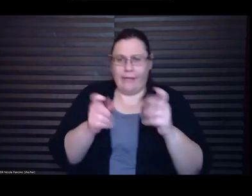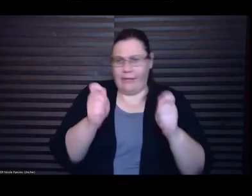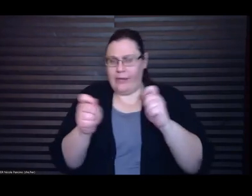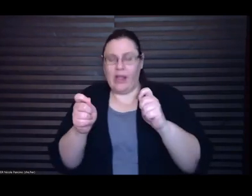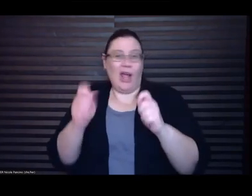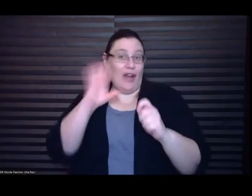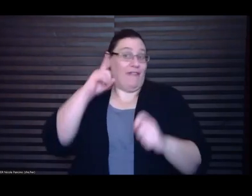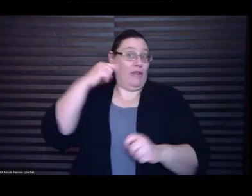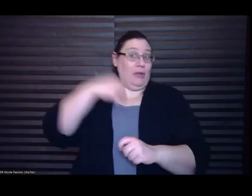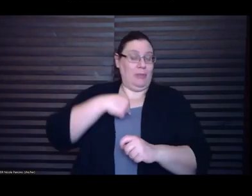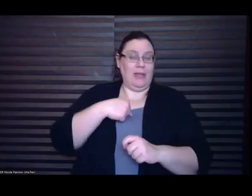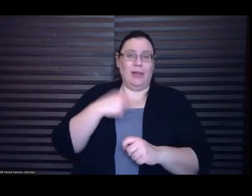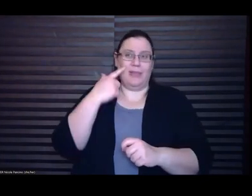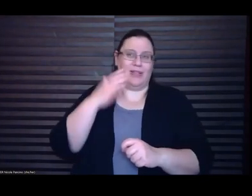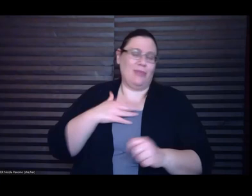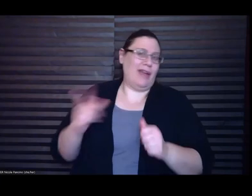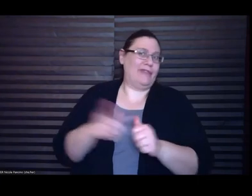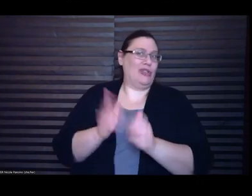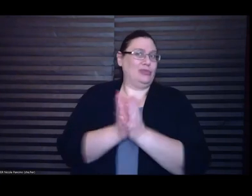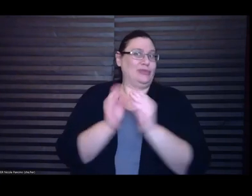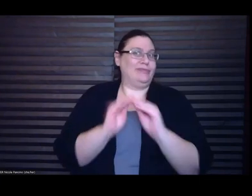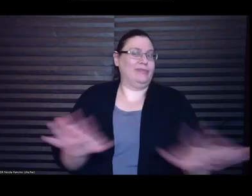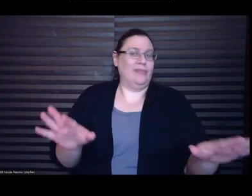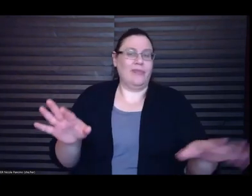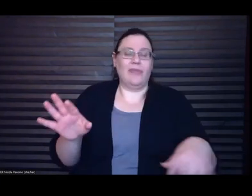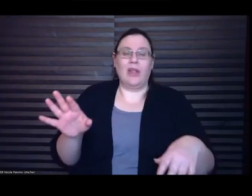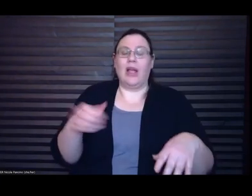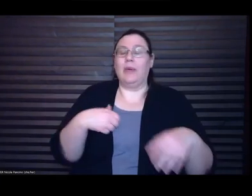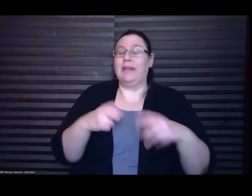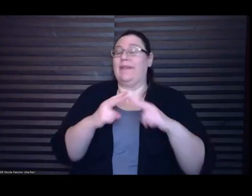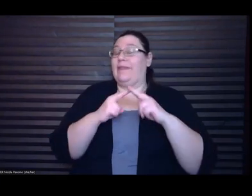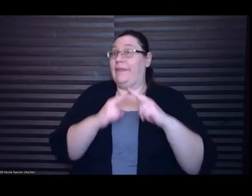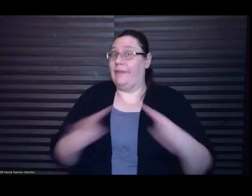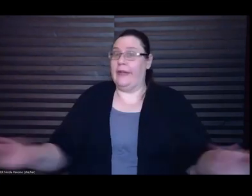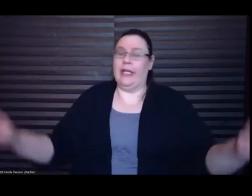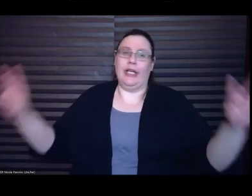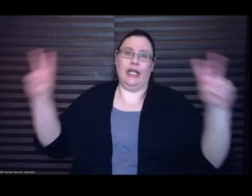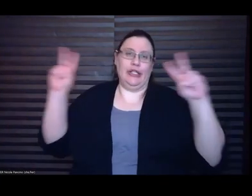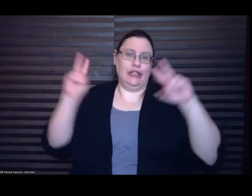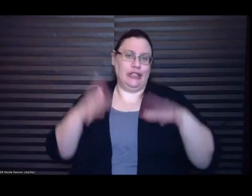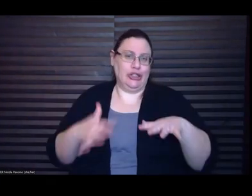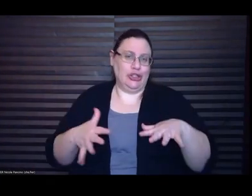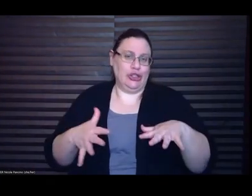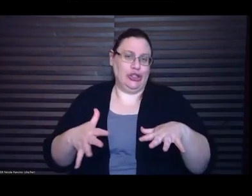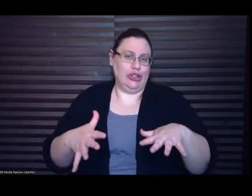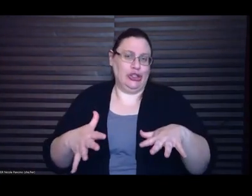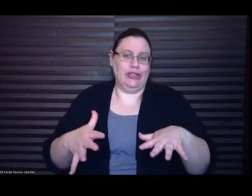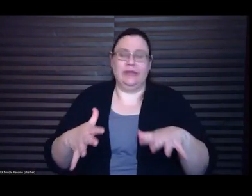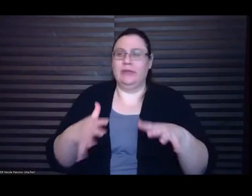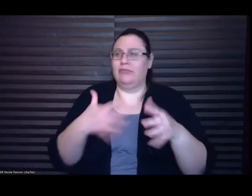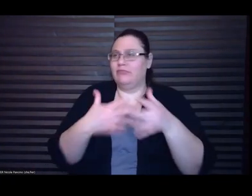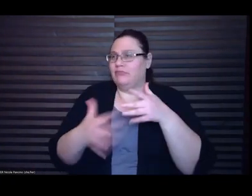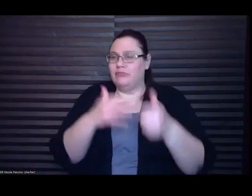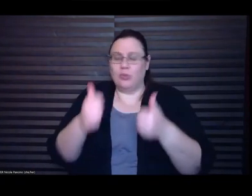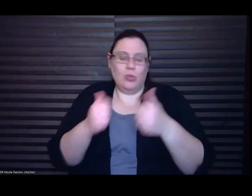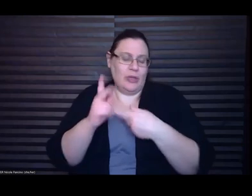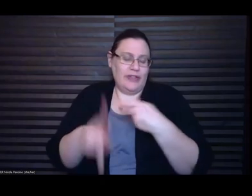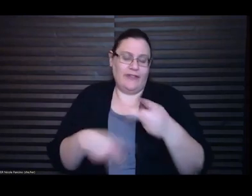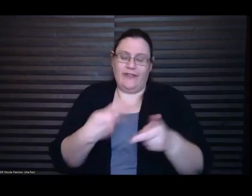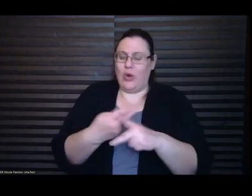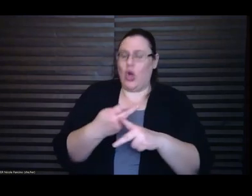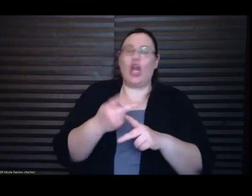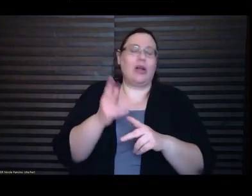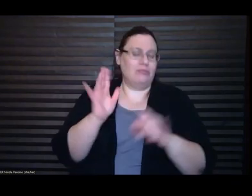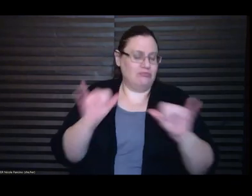extremely nervous no matter what form it would have taken I was nervous and so um I felt this you know this